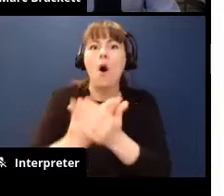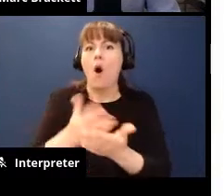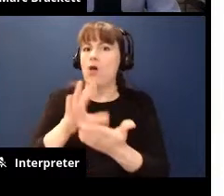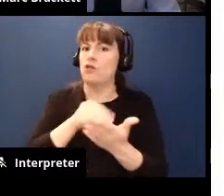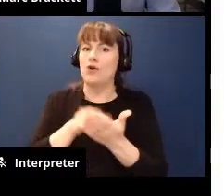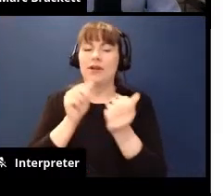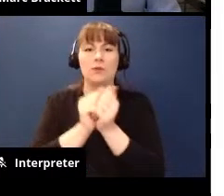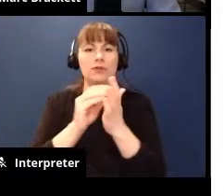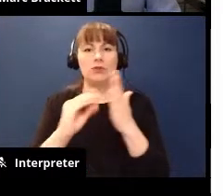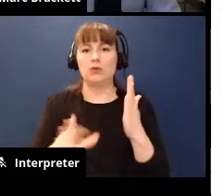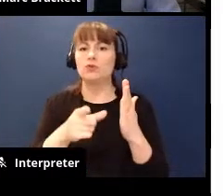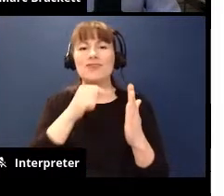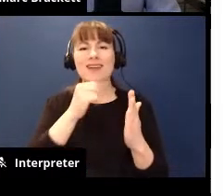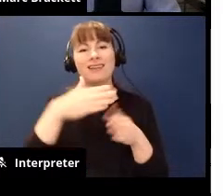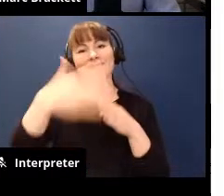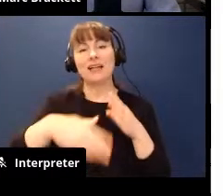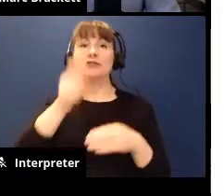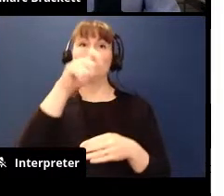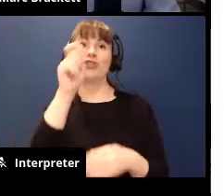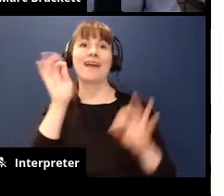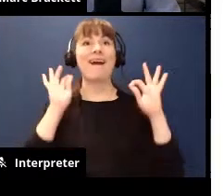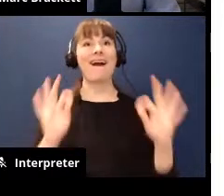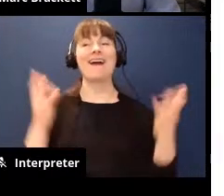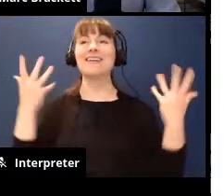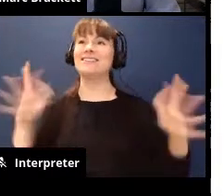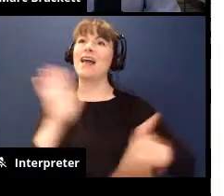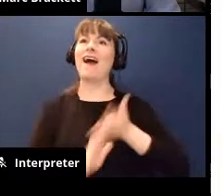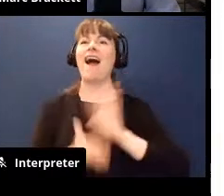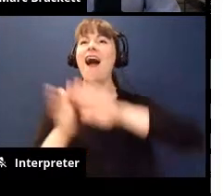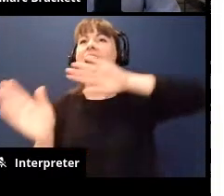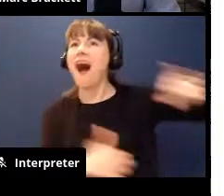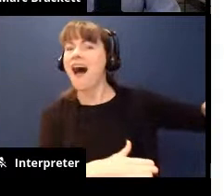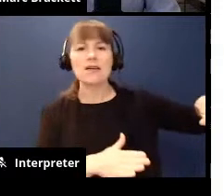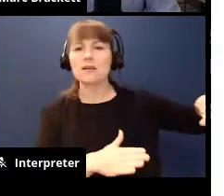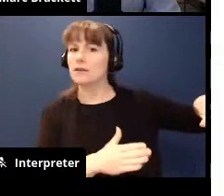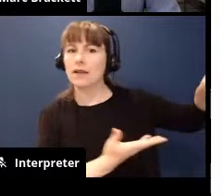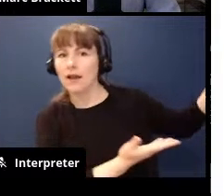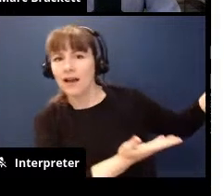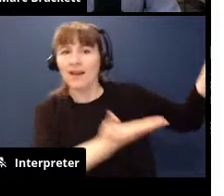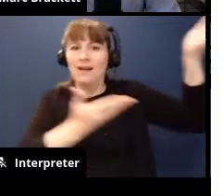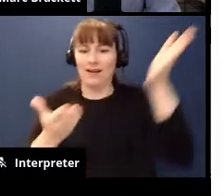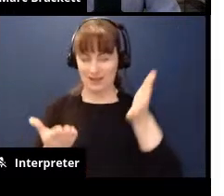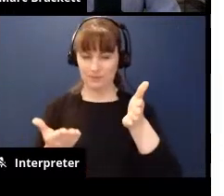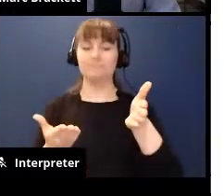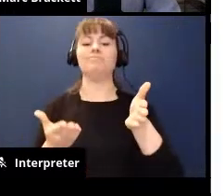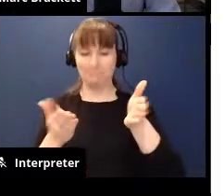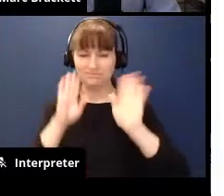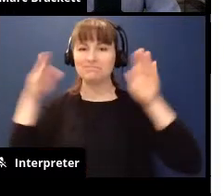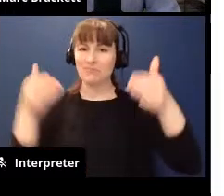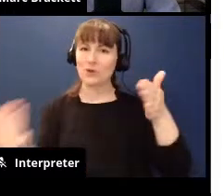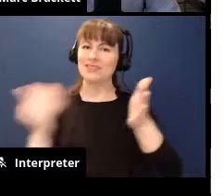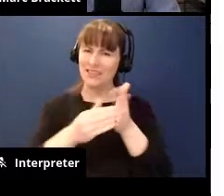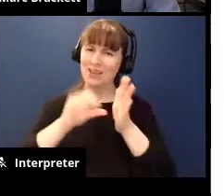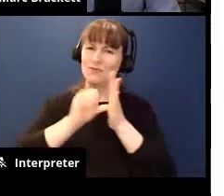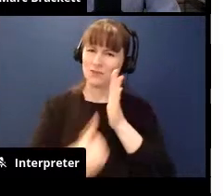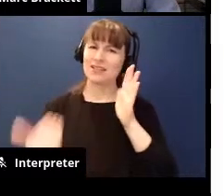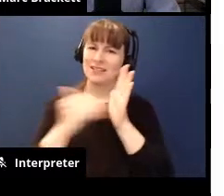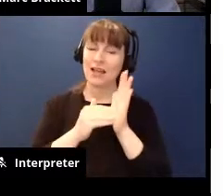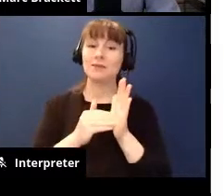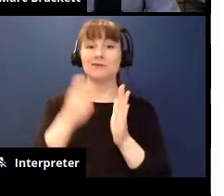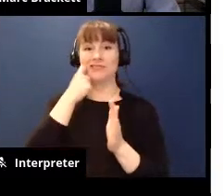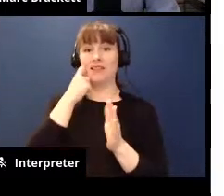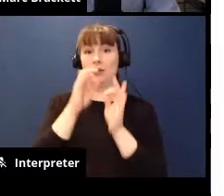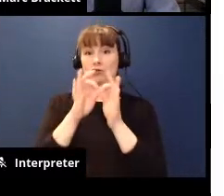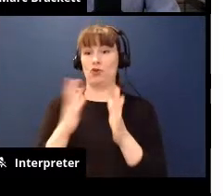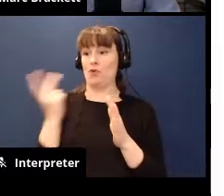students like you're not done you're not like check nailed it you've got that you have to keep reinforcing it we were just talking um earlier the interpreter and i about